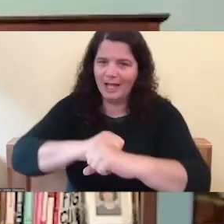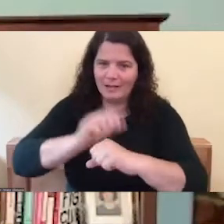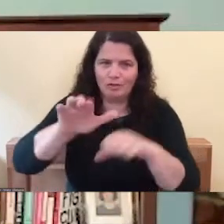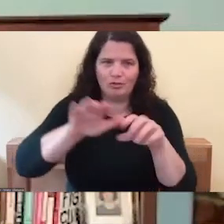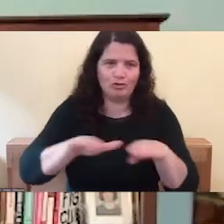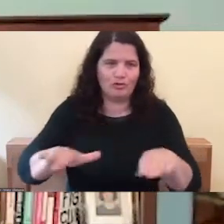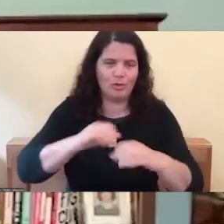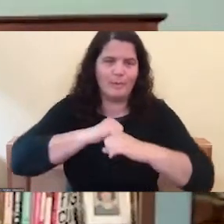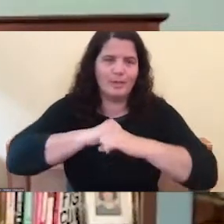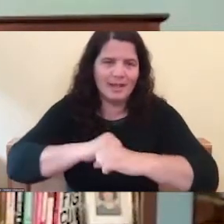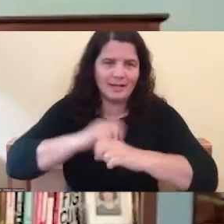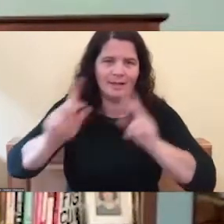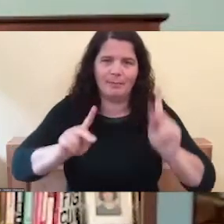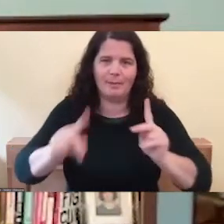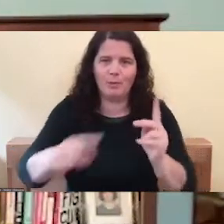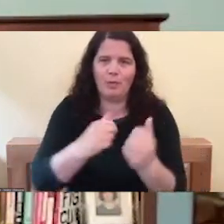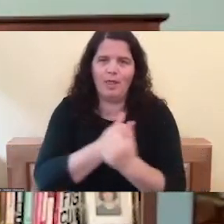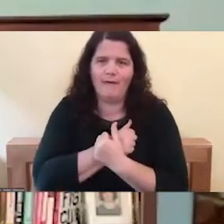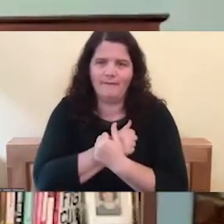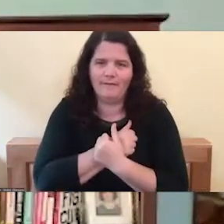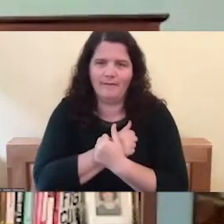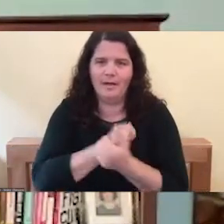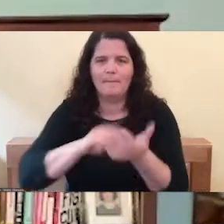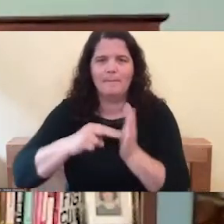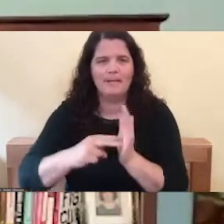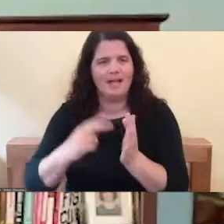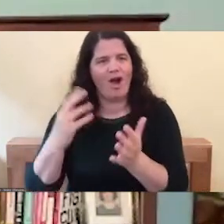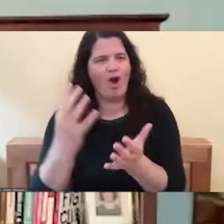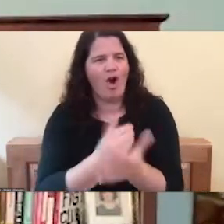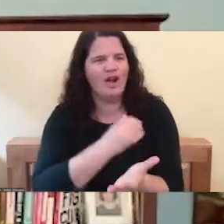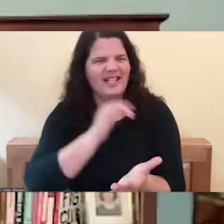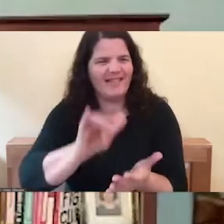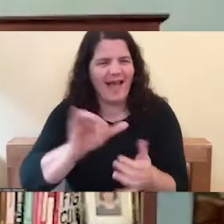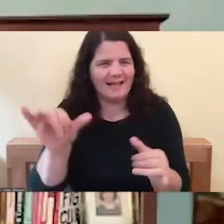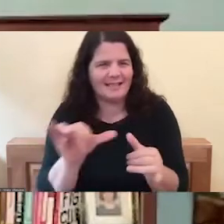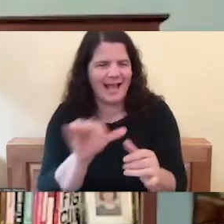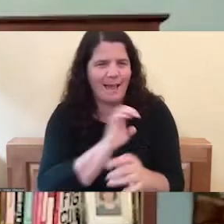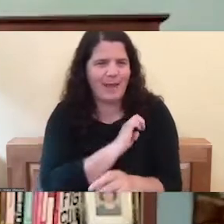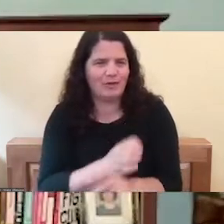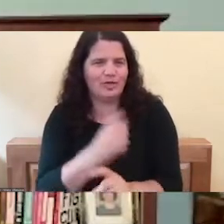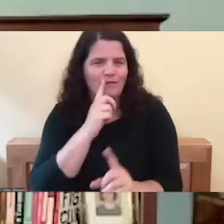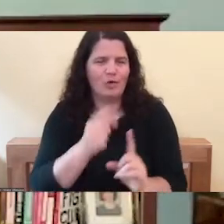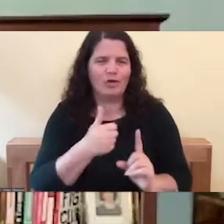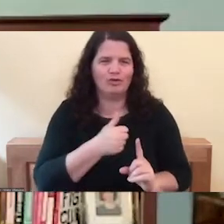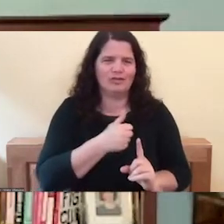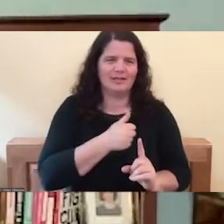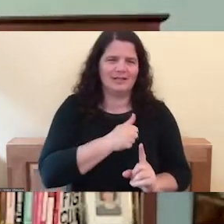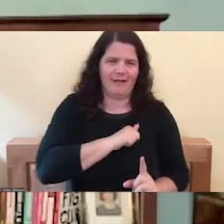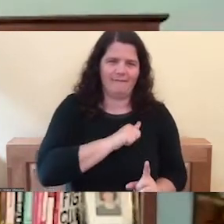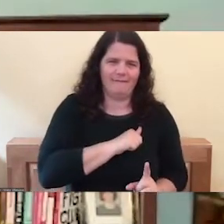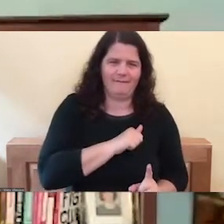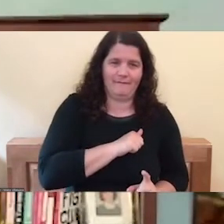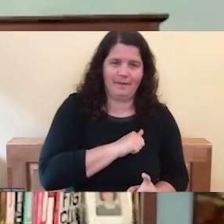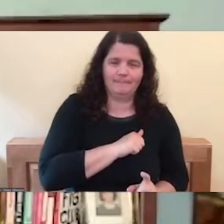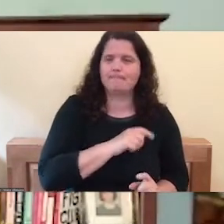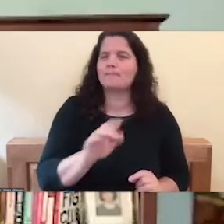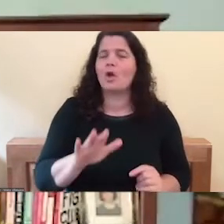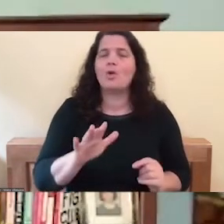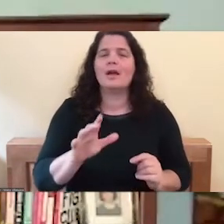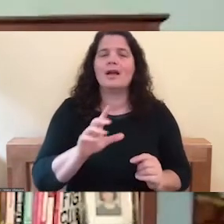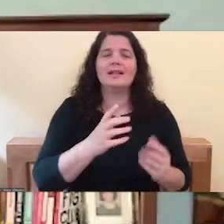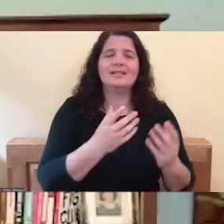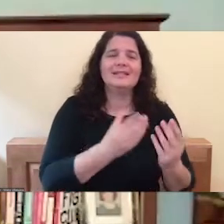we're harnessing it for ourselves. So if you think about it, the tender self-compassion metaphorically, it's kind of like mother,